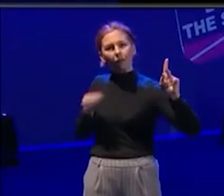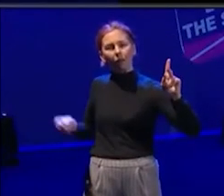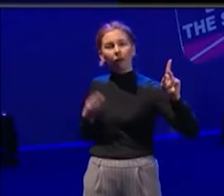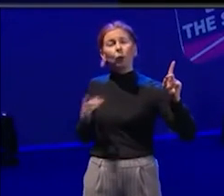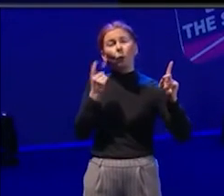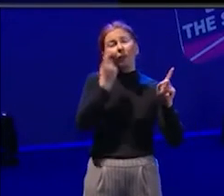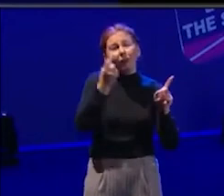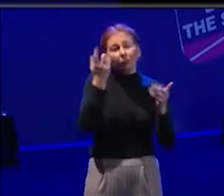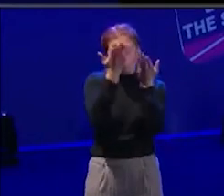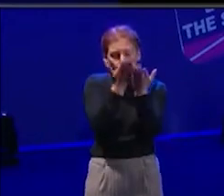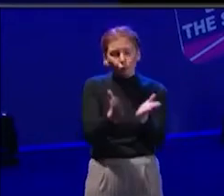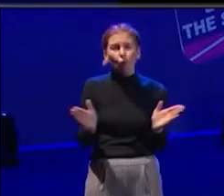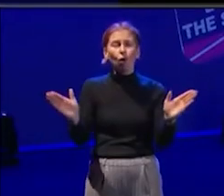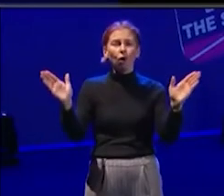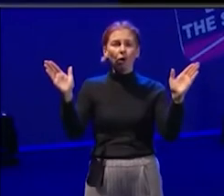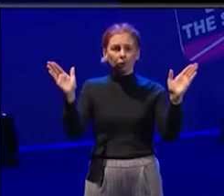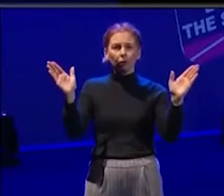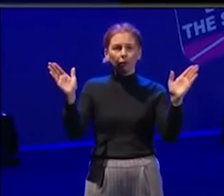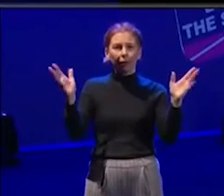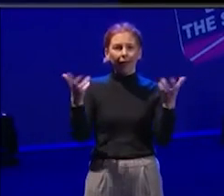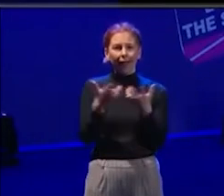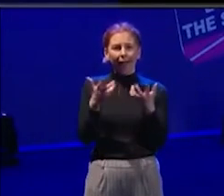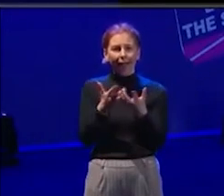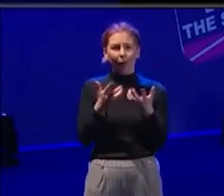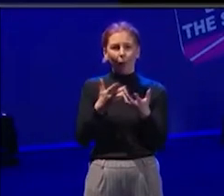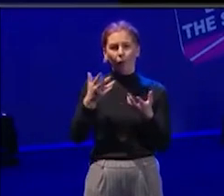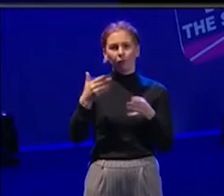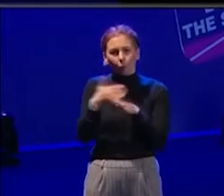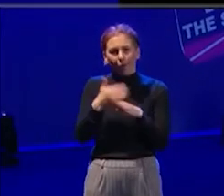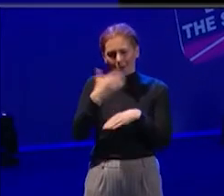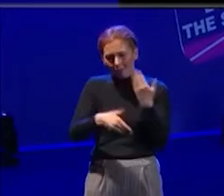broadly, and, uh, entrepreneurial about your, uh, career.